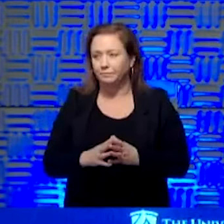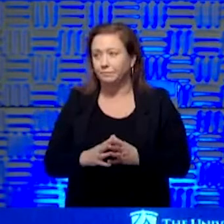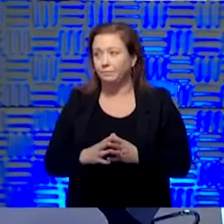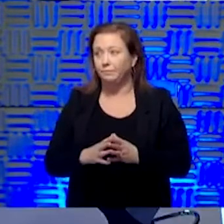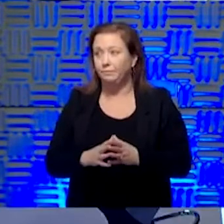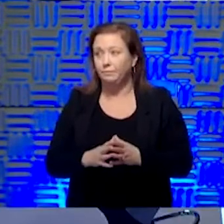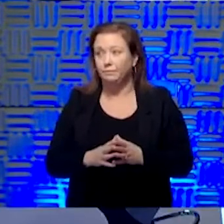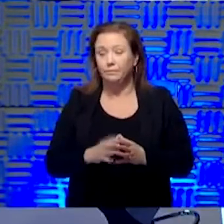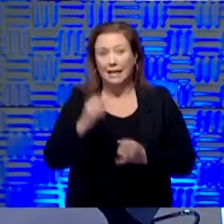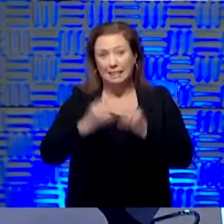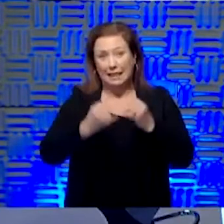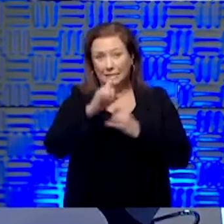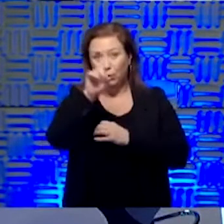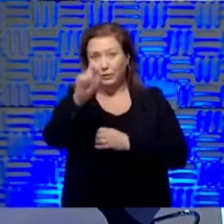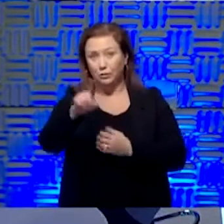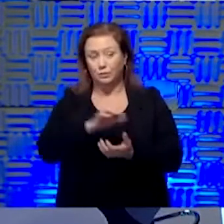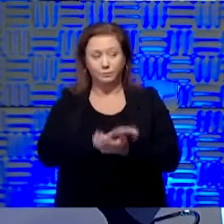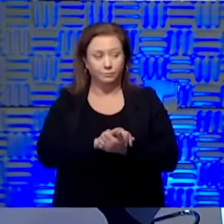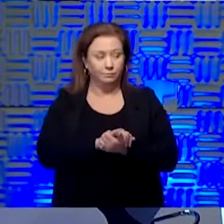Next question. Last question.